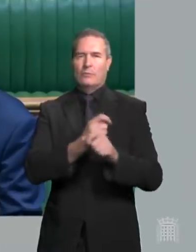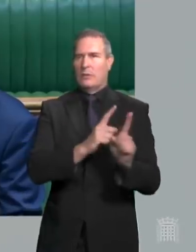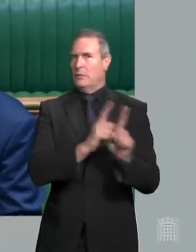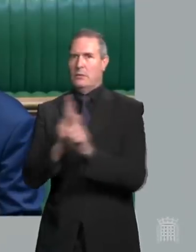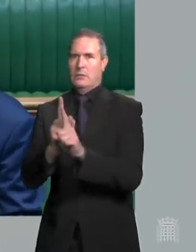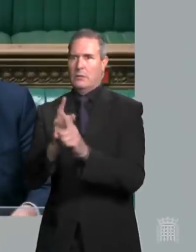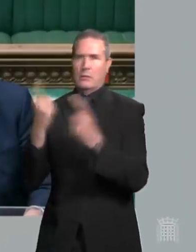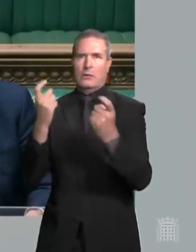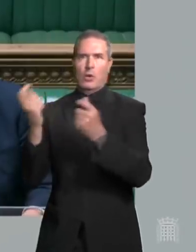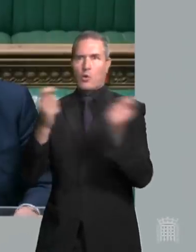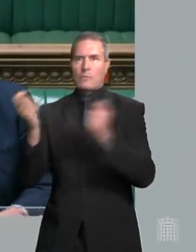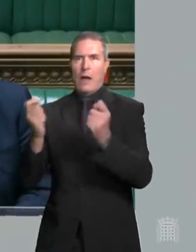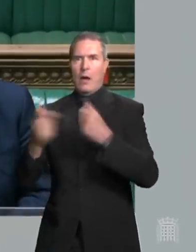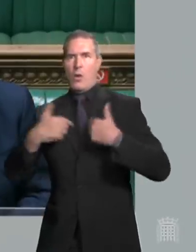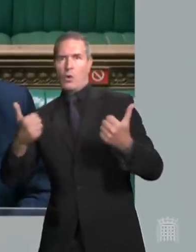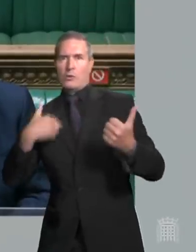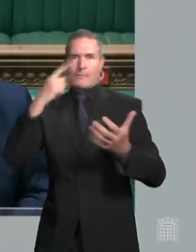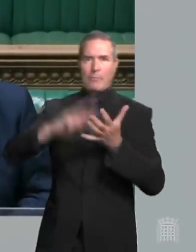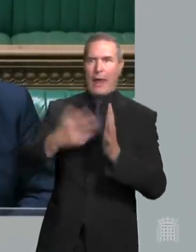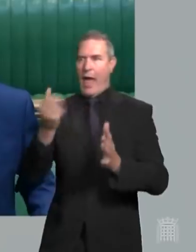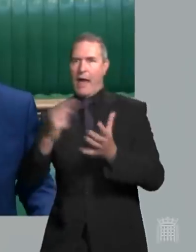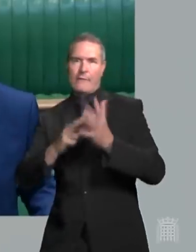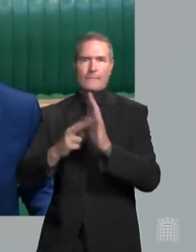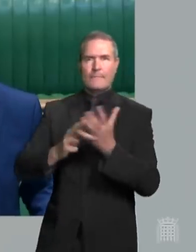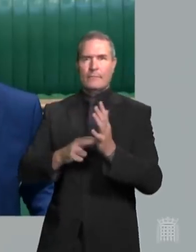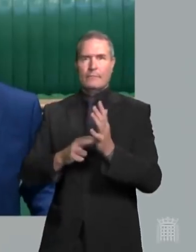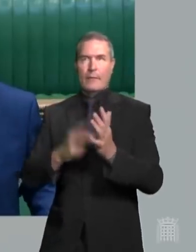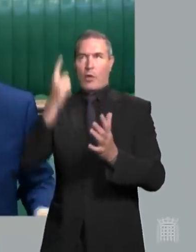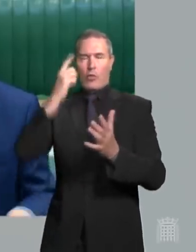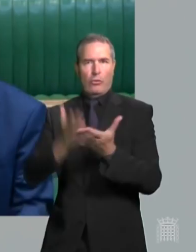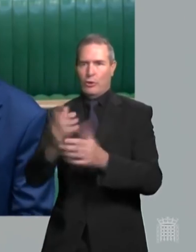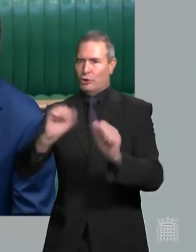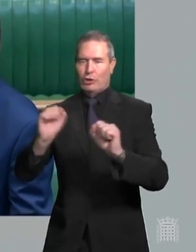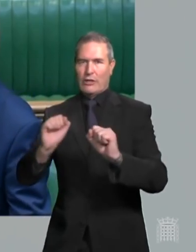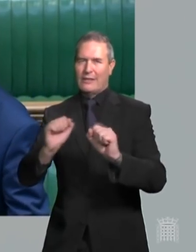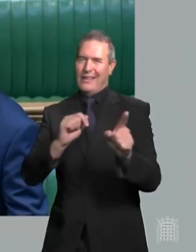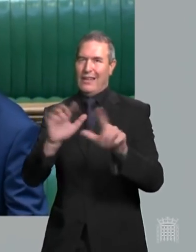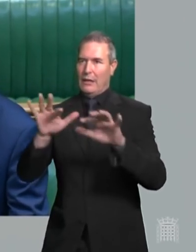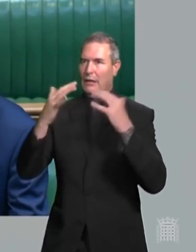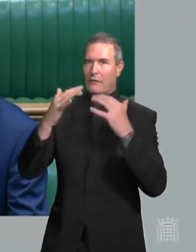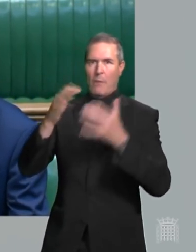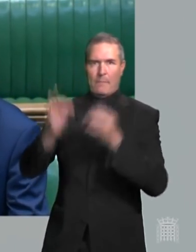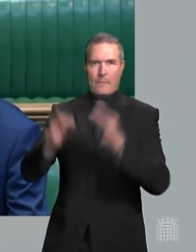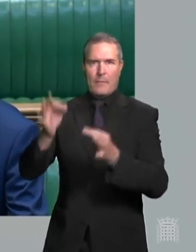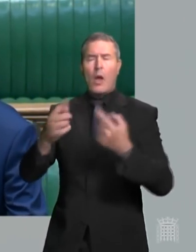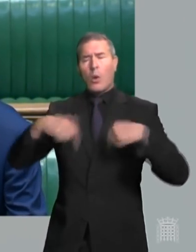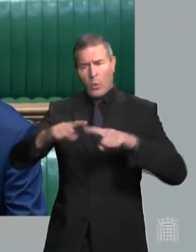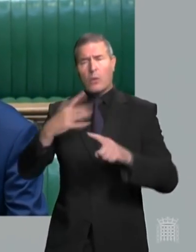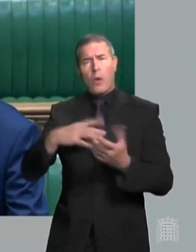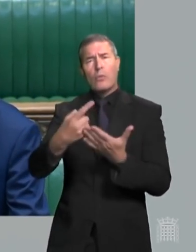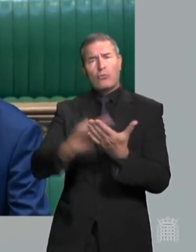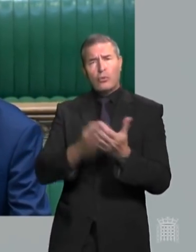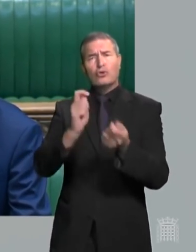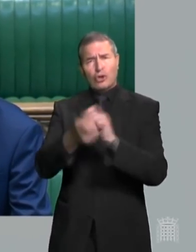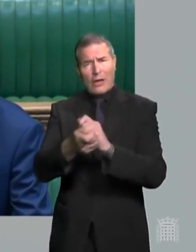chasing headlines and coming up with a plan that hasn't been thought through. We all want restrictions lifted. We want our